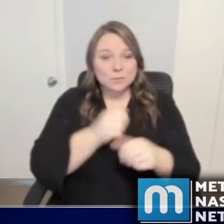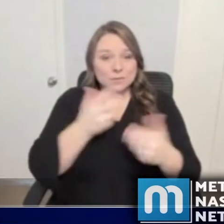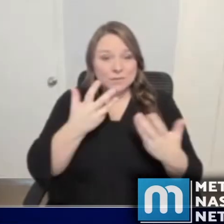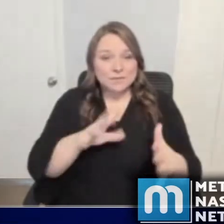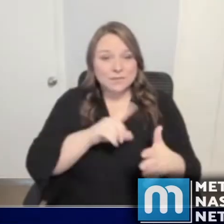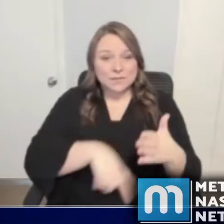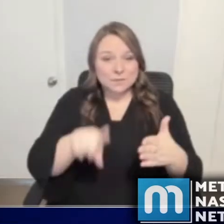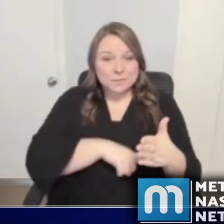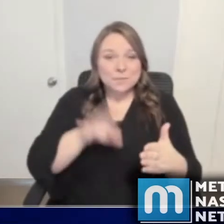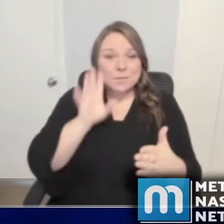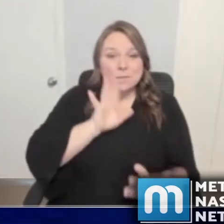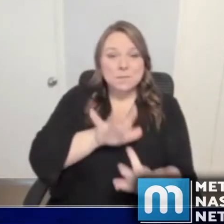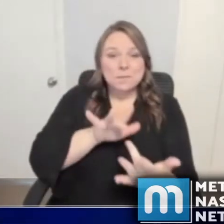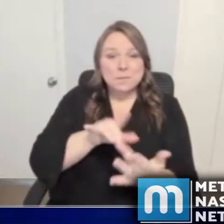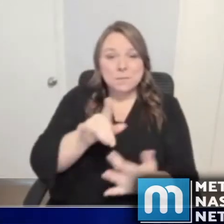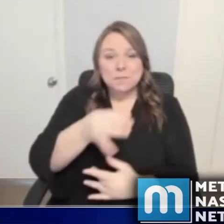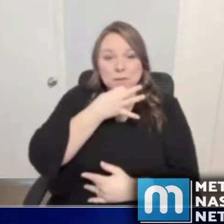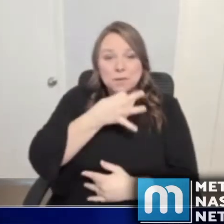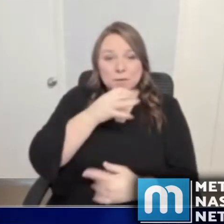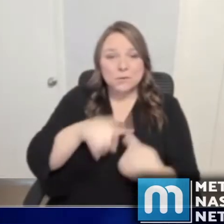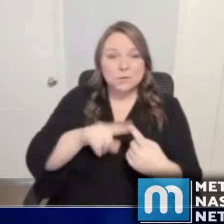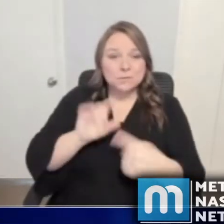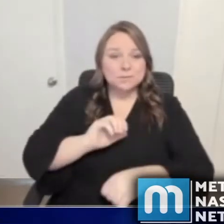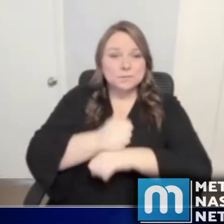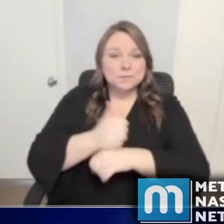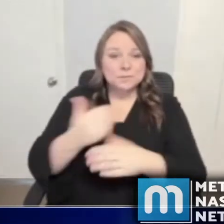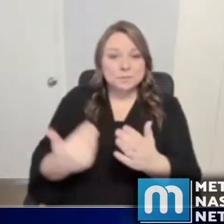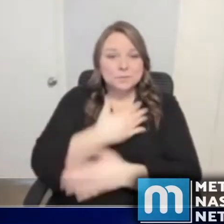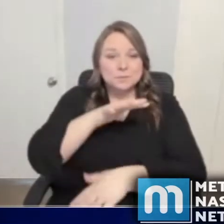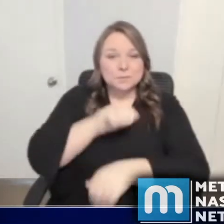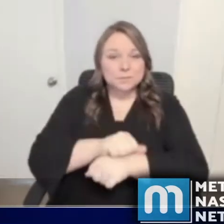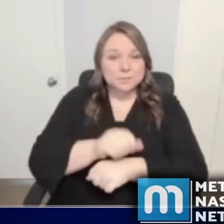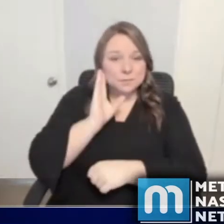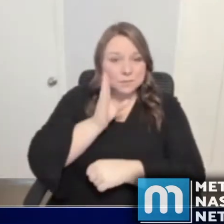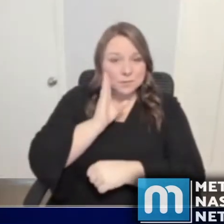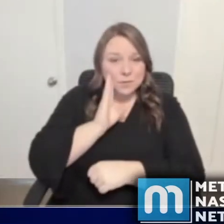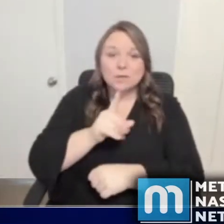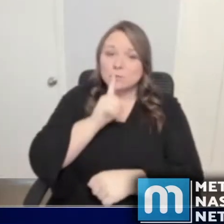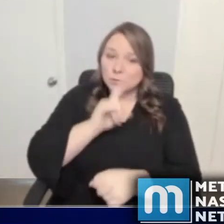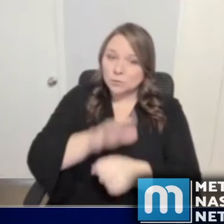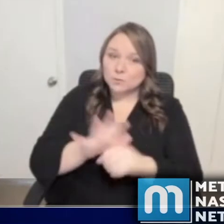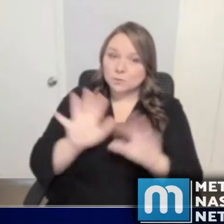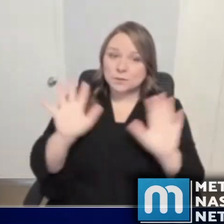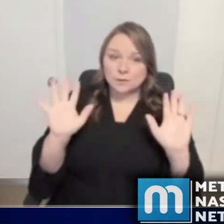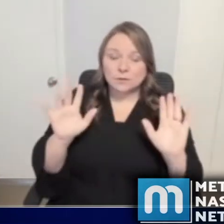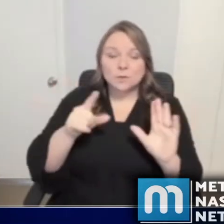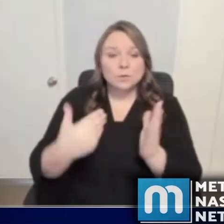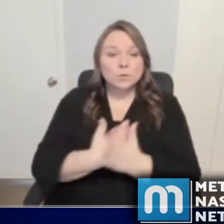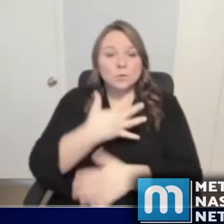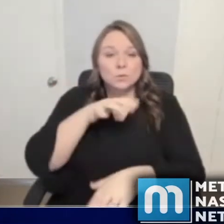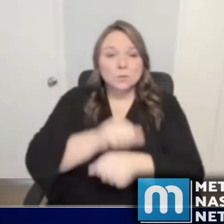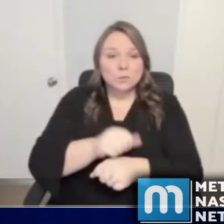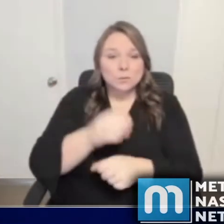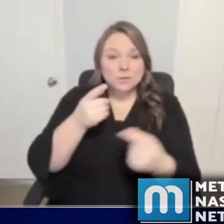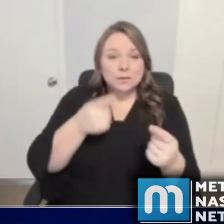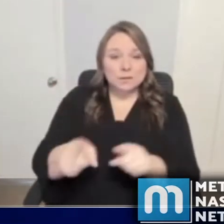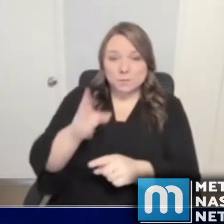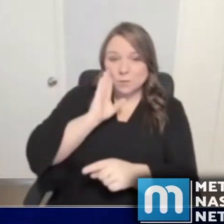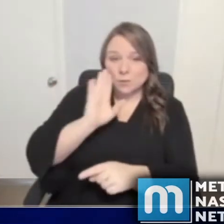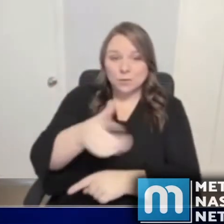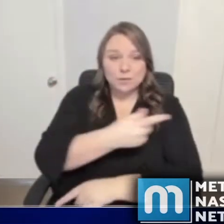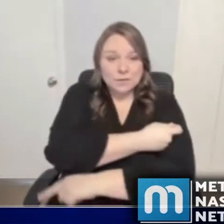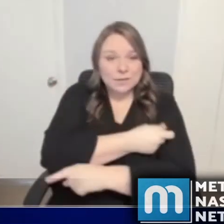we will be calling you to schedule a new appointment very soon. I rest assured, your new appointment will happen. Your vaccine is